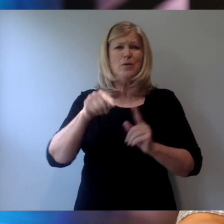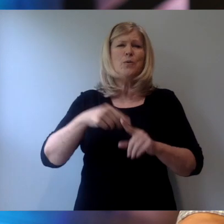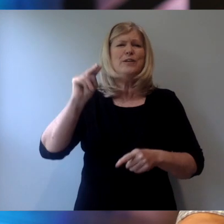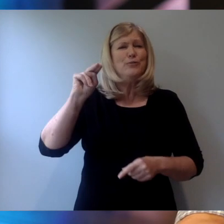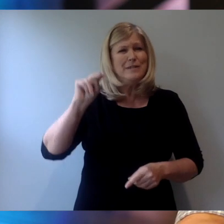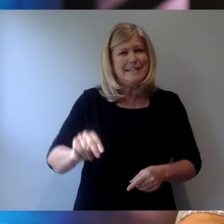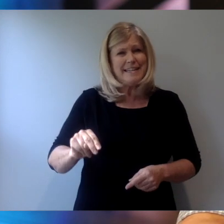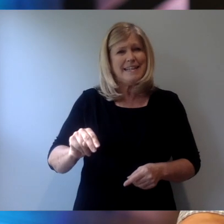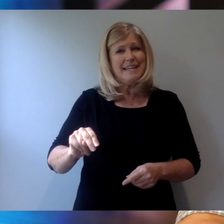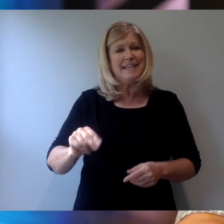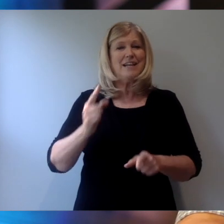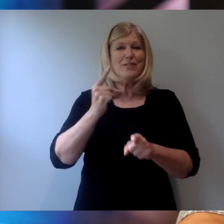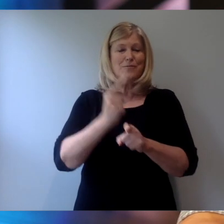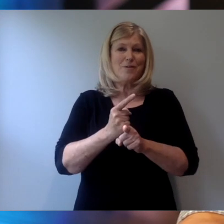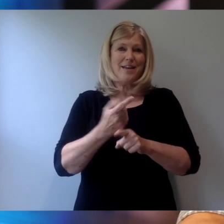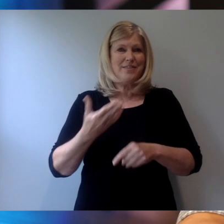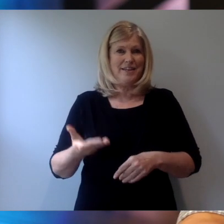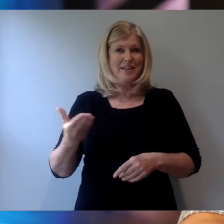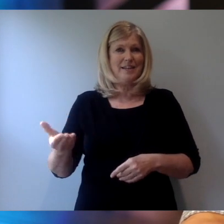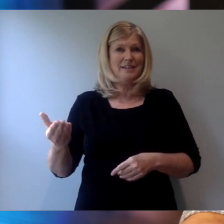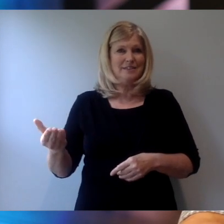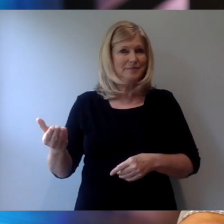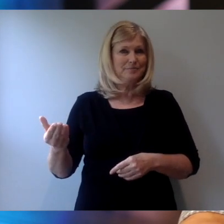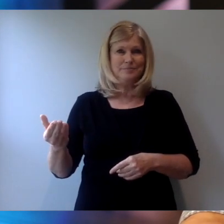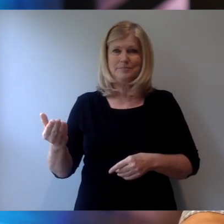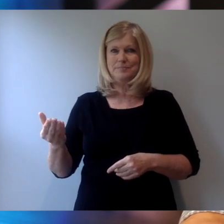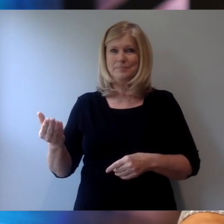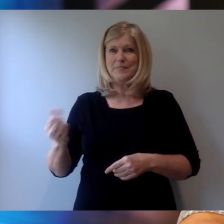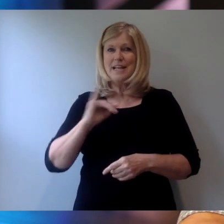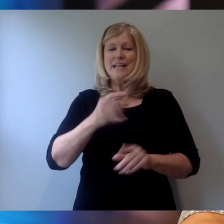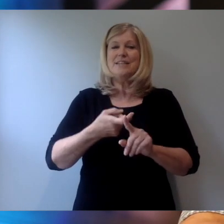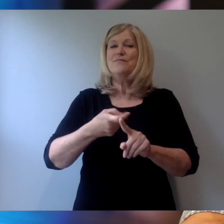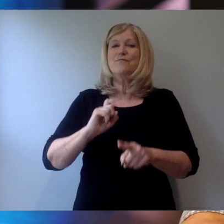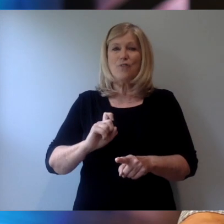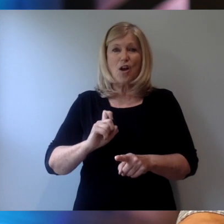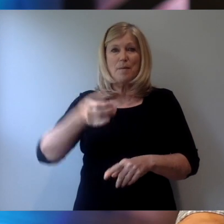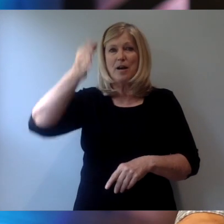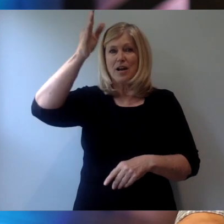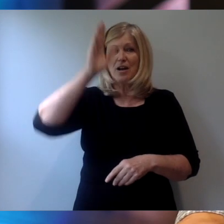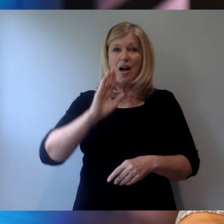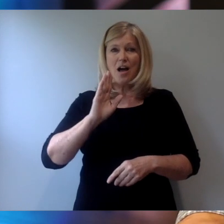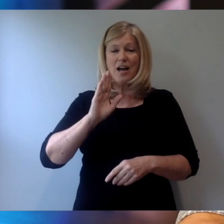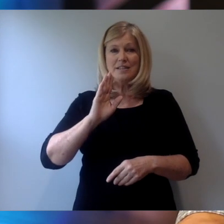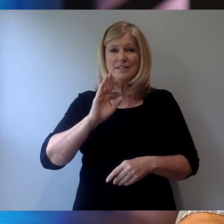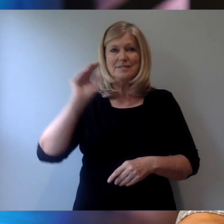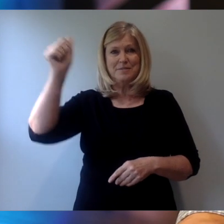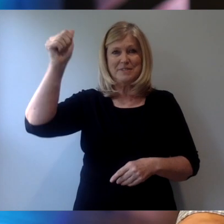the right thing is from God Himself.